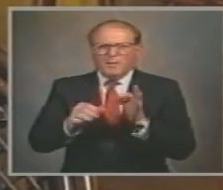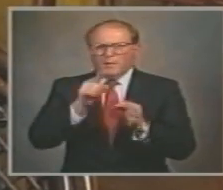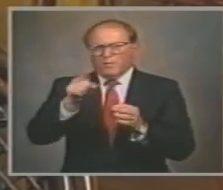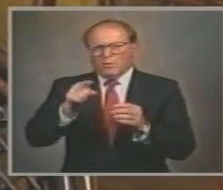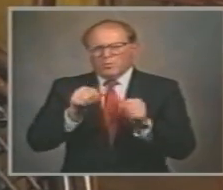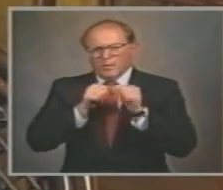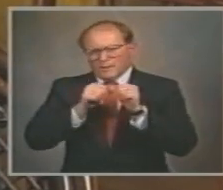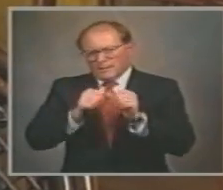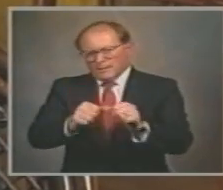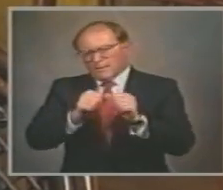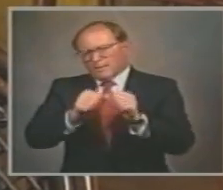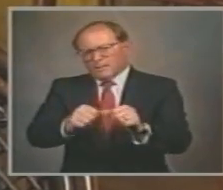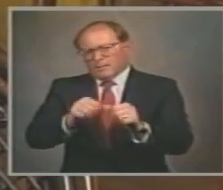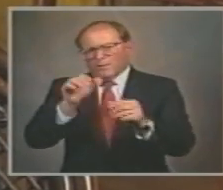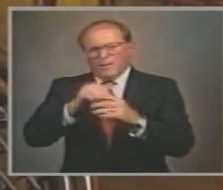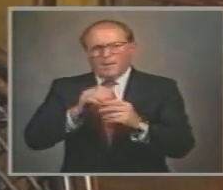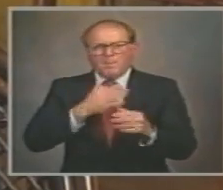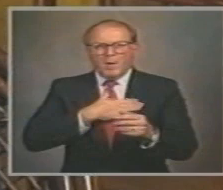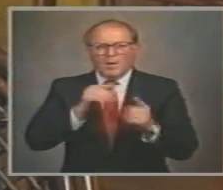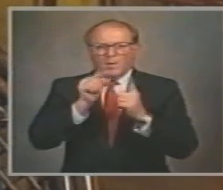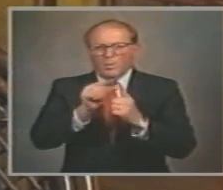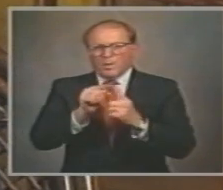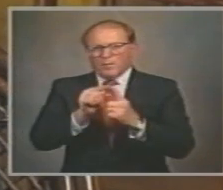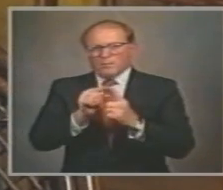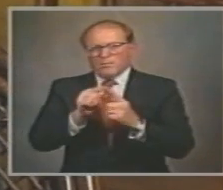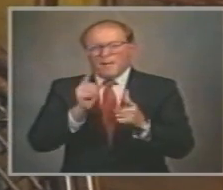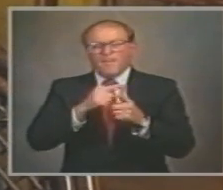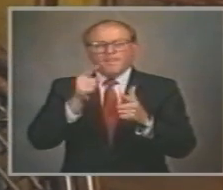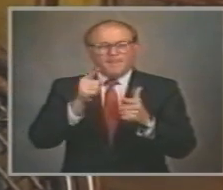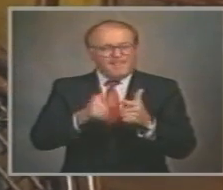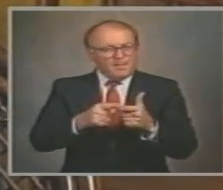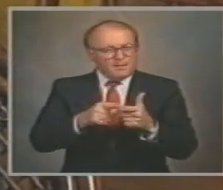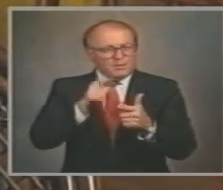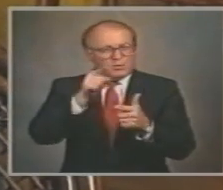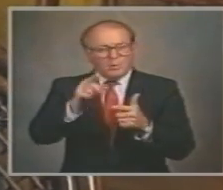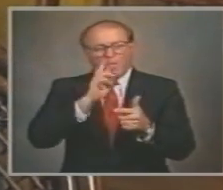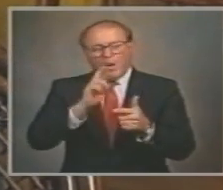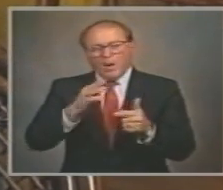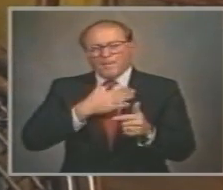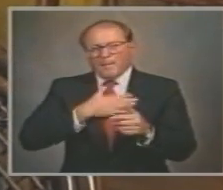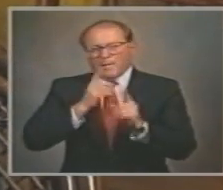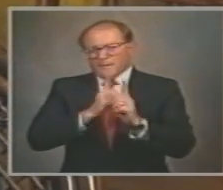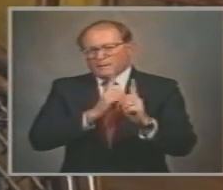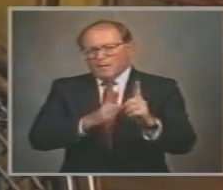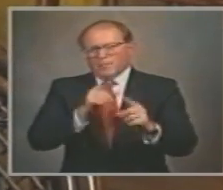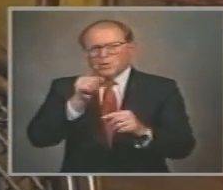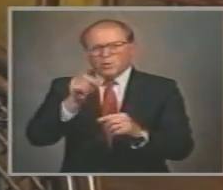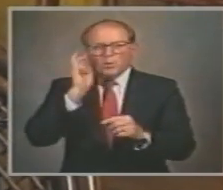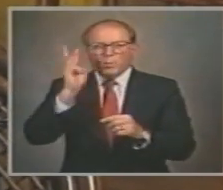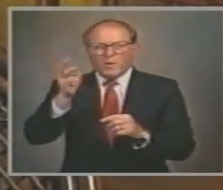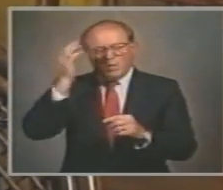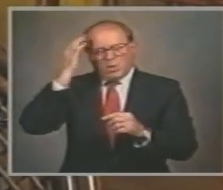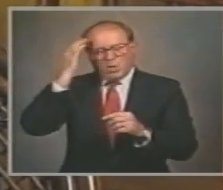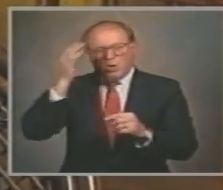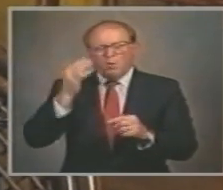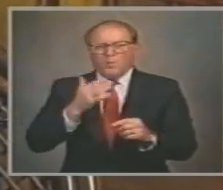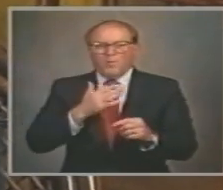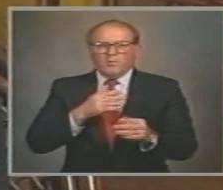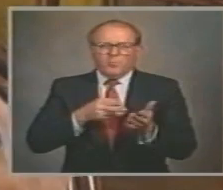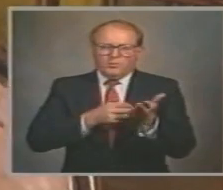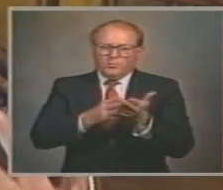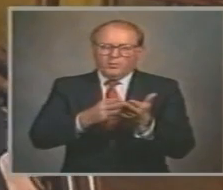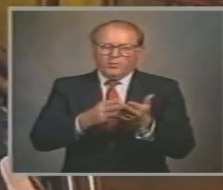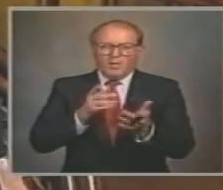continue in my word Then are you my disciples indeed And ye shall know the truth And the truth shall make you free